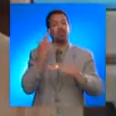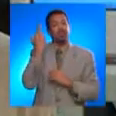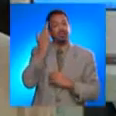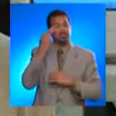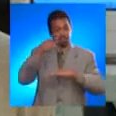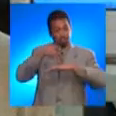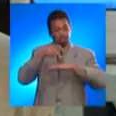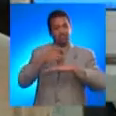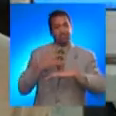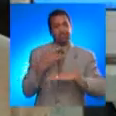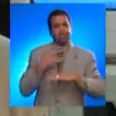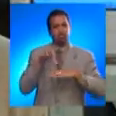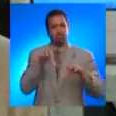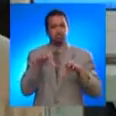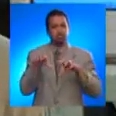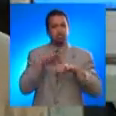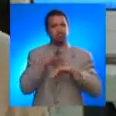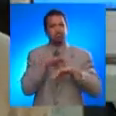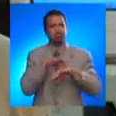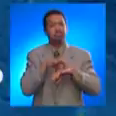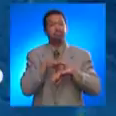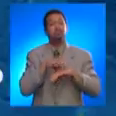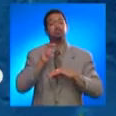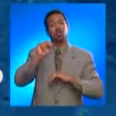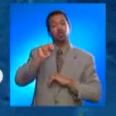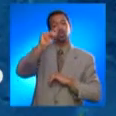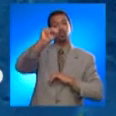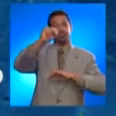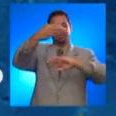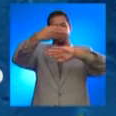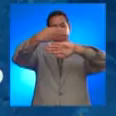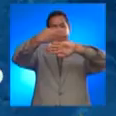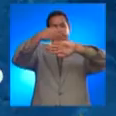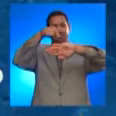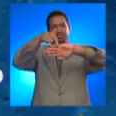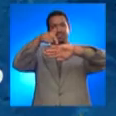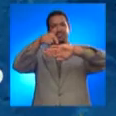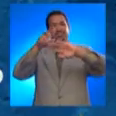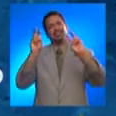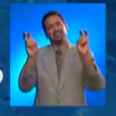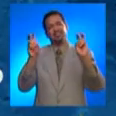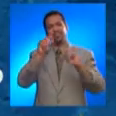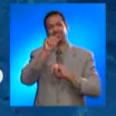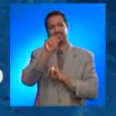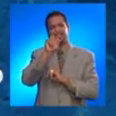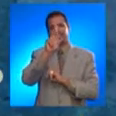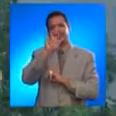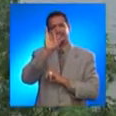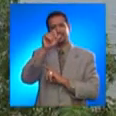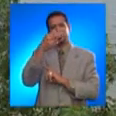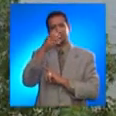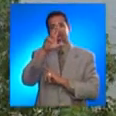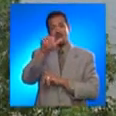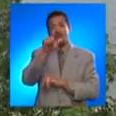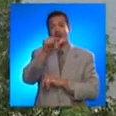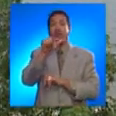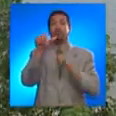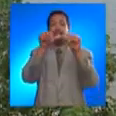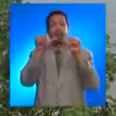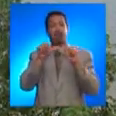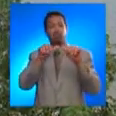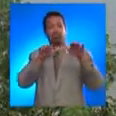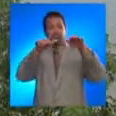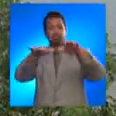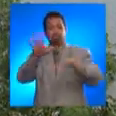This is why the Puerto Rico area is very active. North of Puerto Rico lies the Puerto Rico Trench, the deepest part of the Atlantic